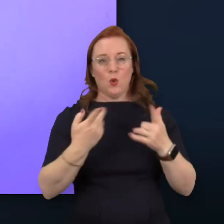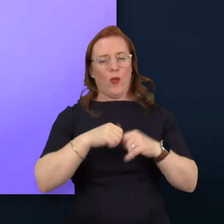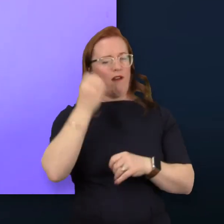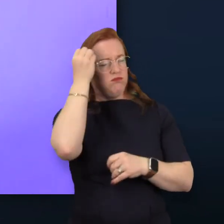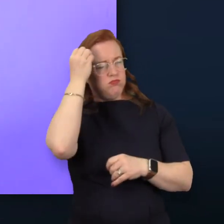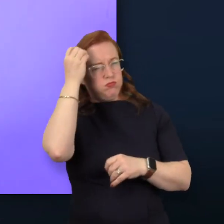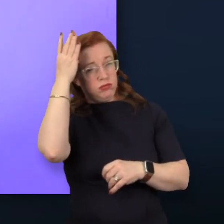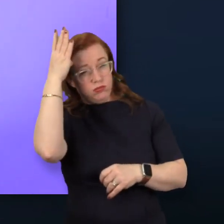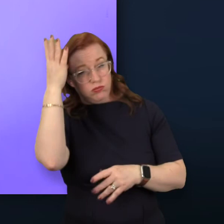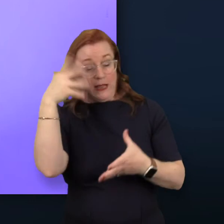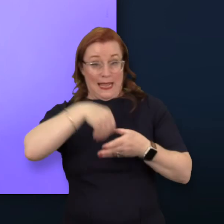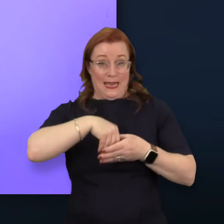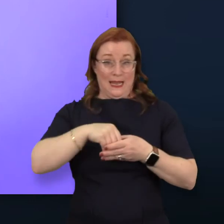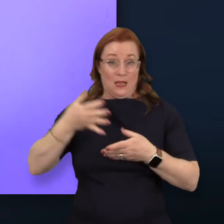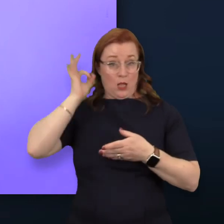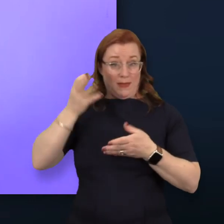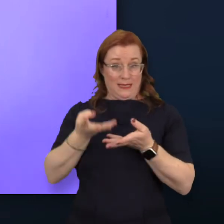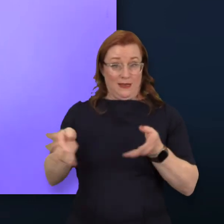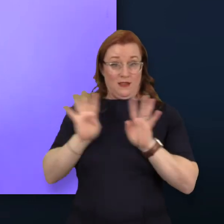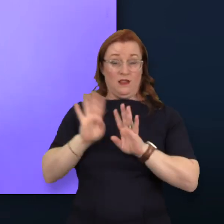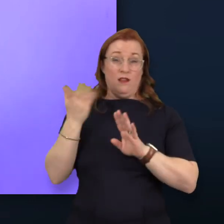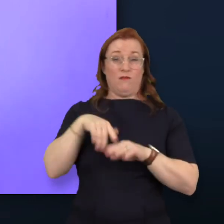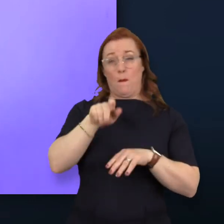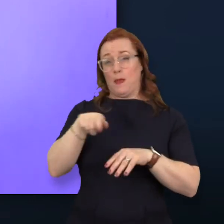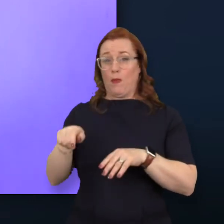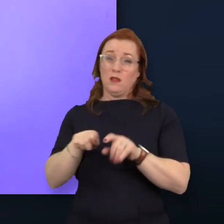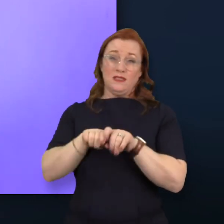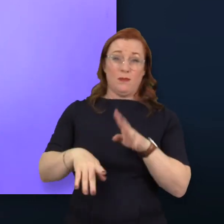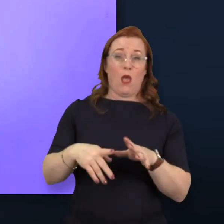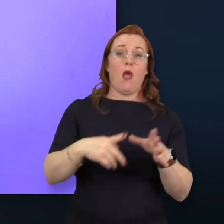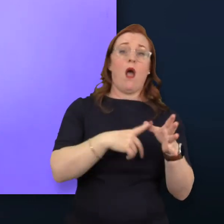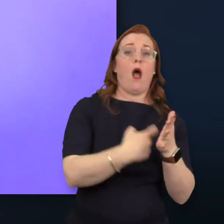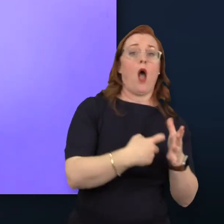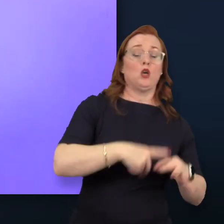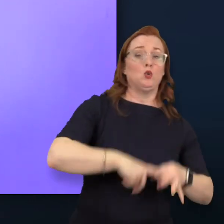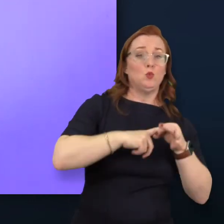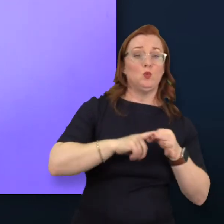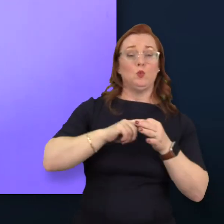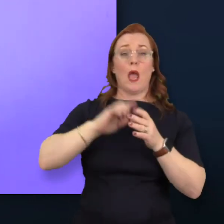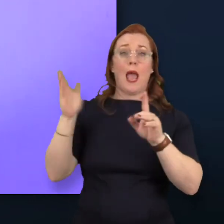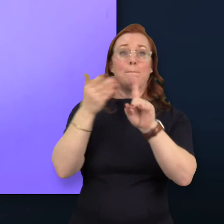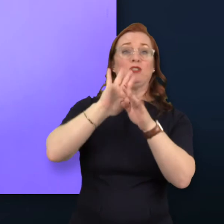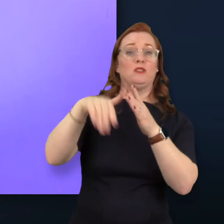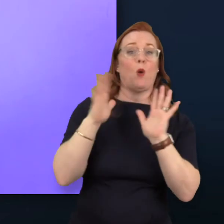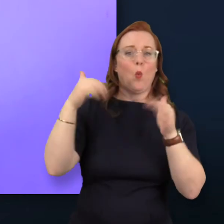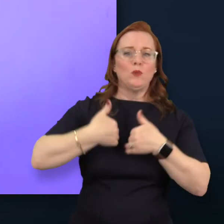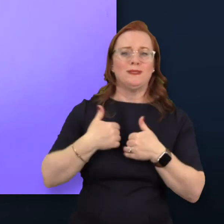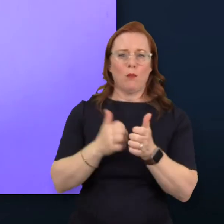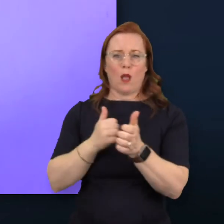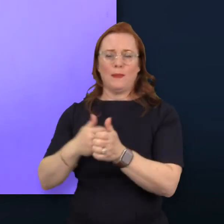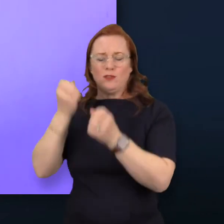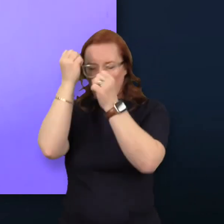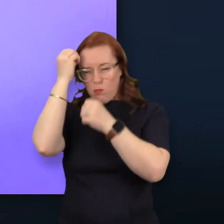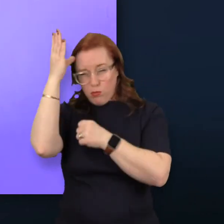expertise within our committee from places like RQ, from Ambitious About Autism. And we do absolutely